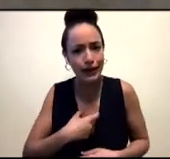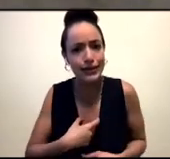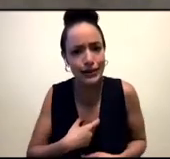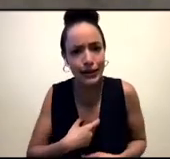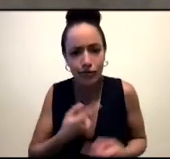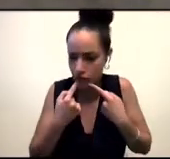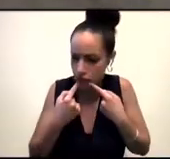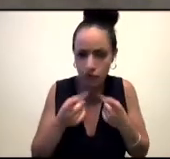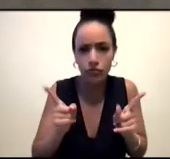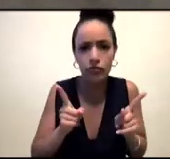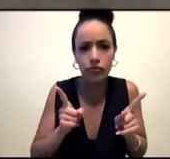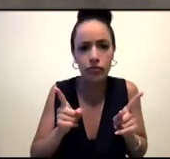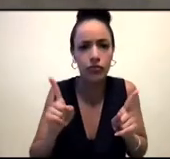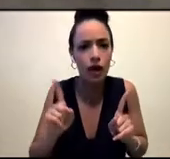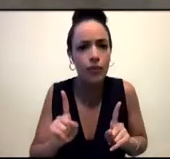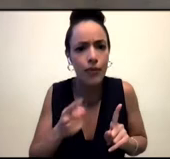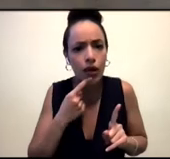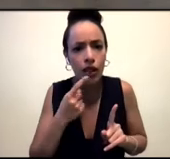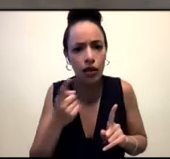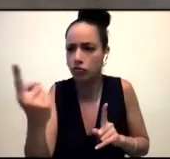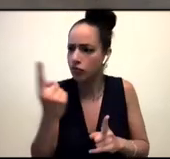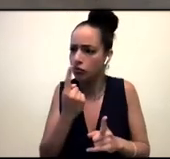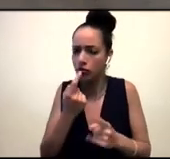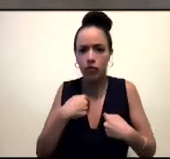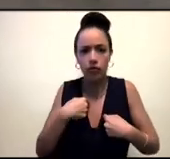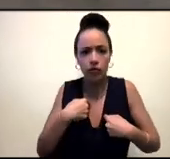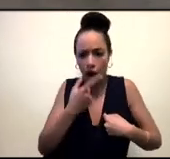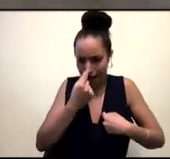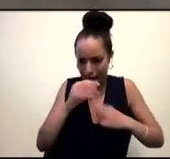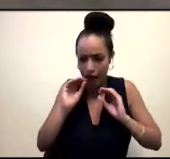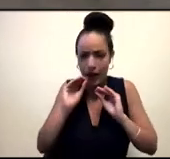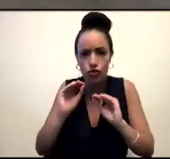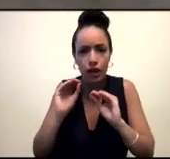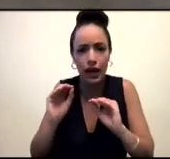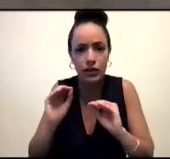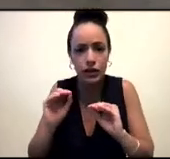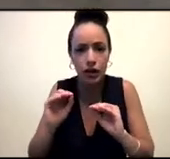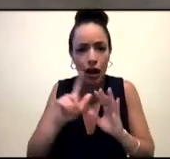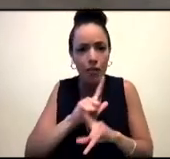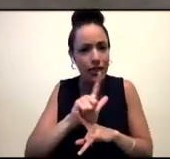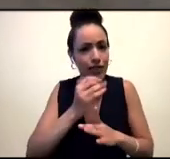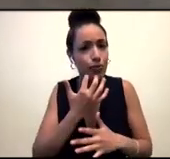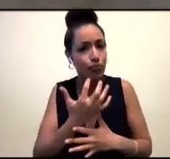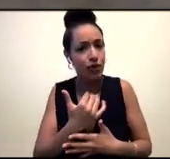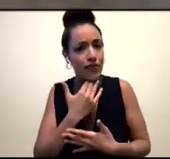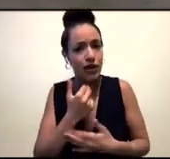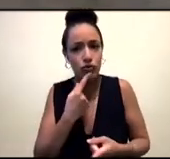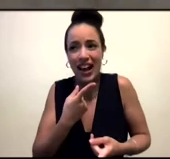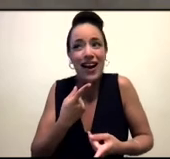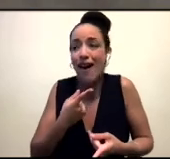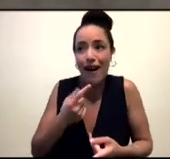but also kind of like a source of education. And being able to say things like, I don't have all the answers, is the biggest blessing